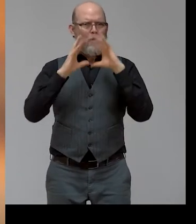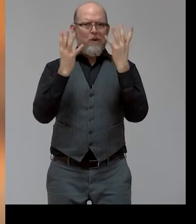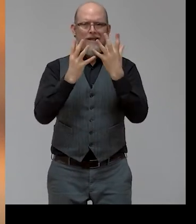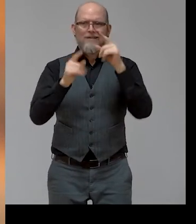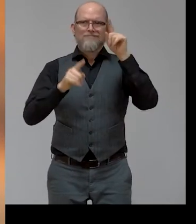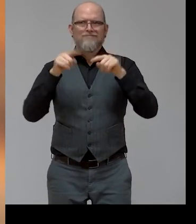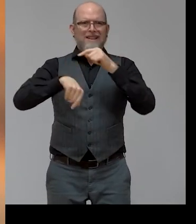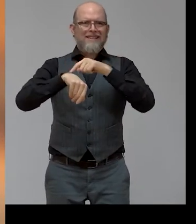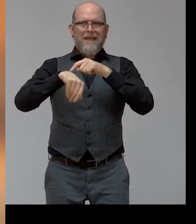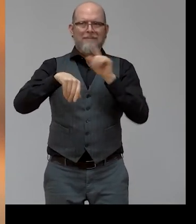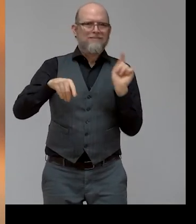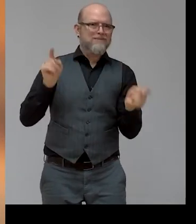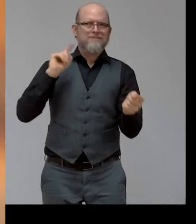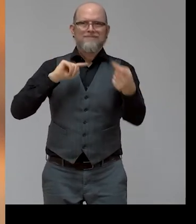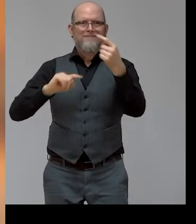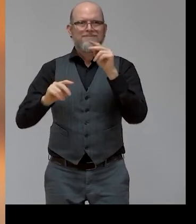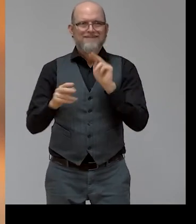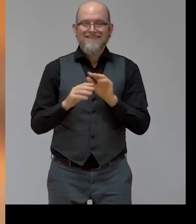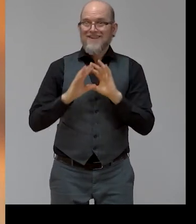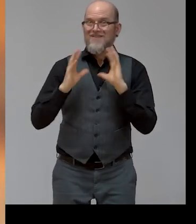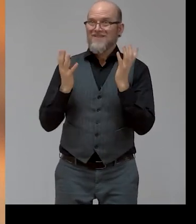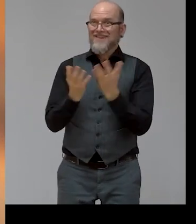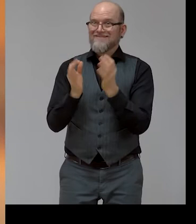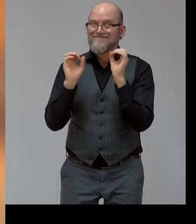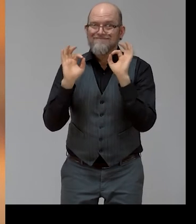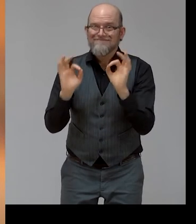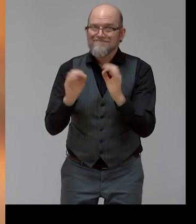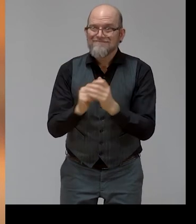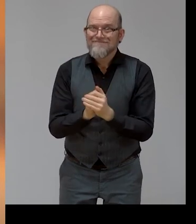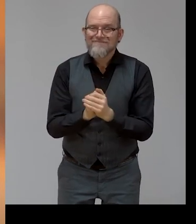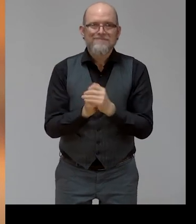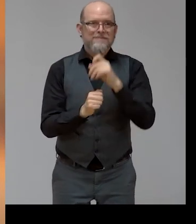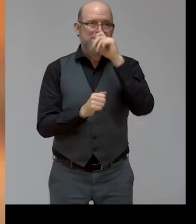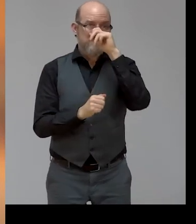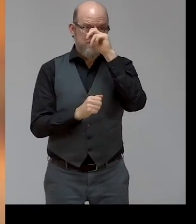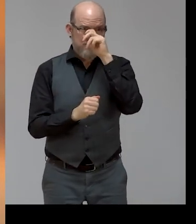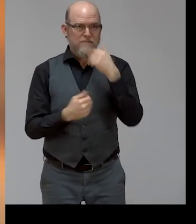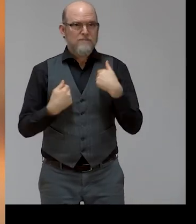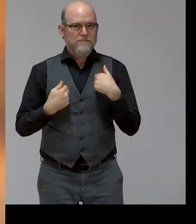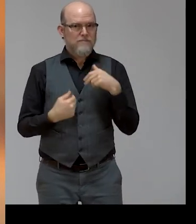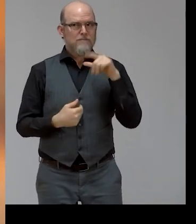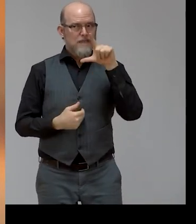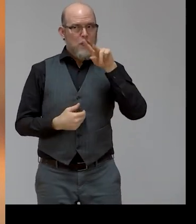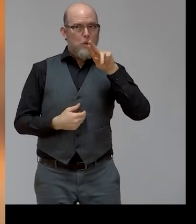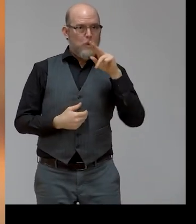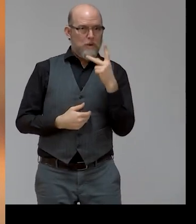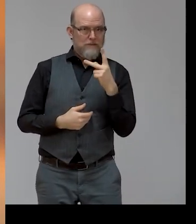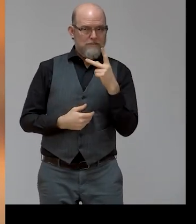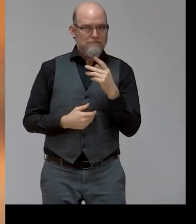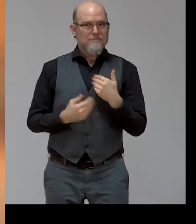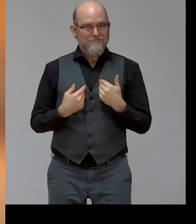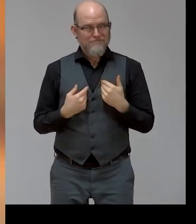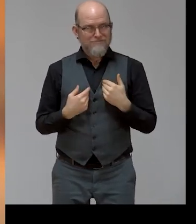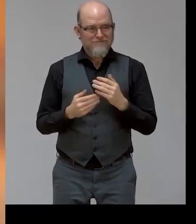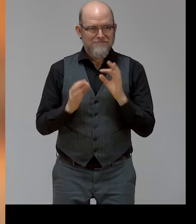webinar from across the globe. I am Lux Helderlo, Secretary General of ESPD,